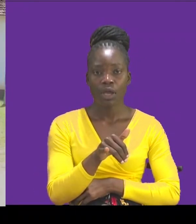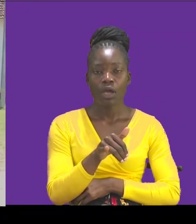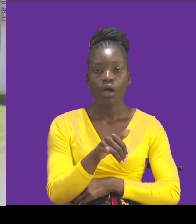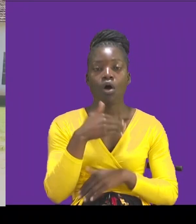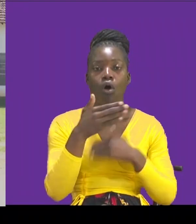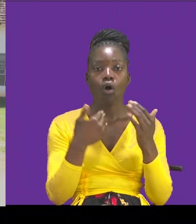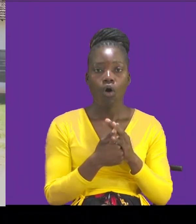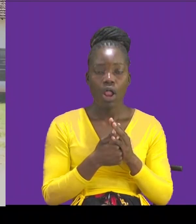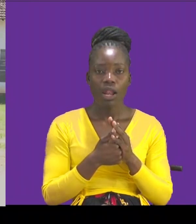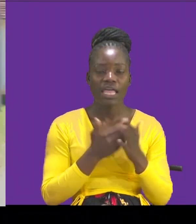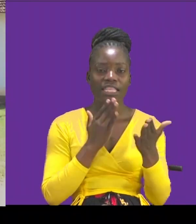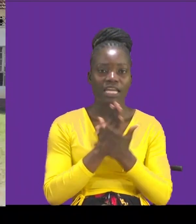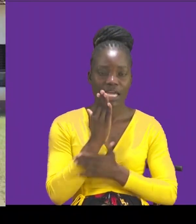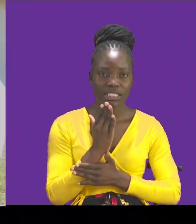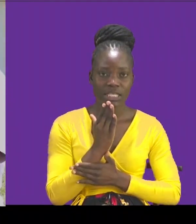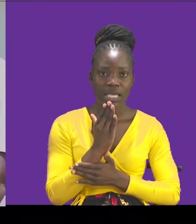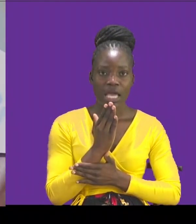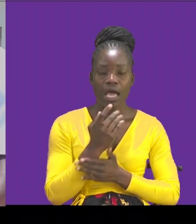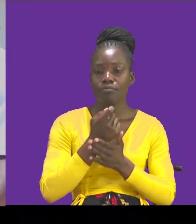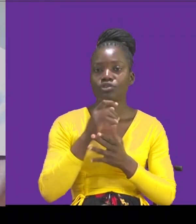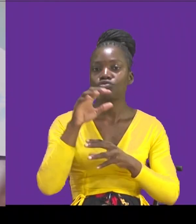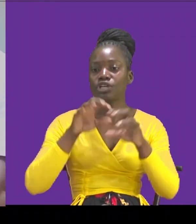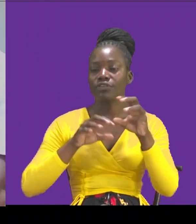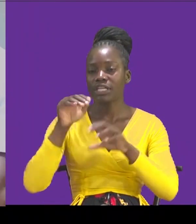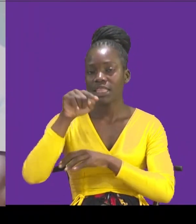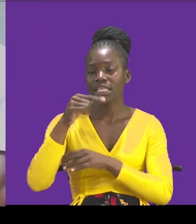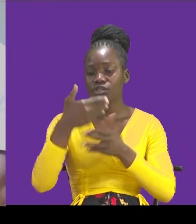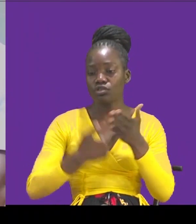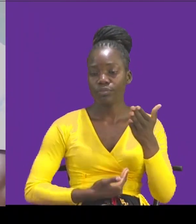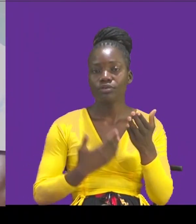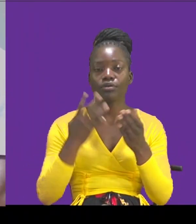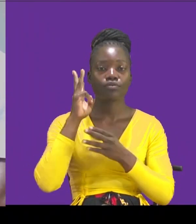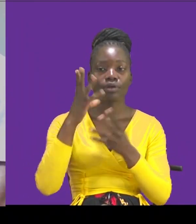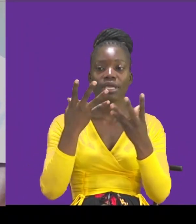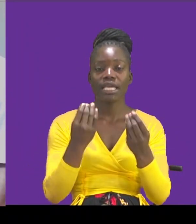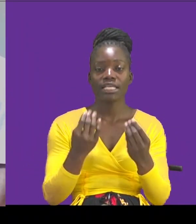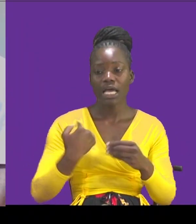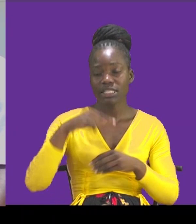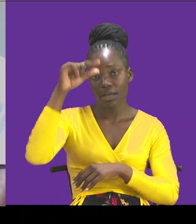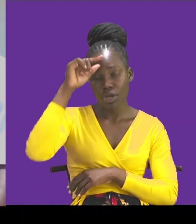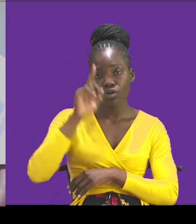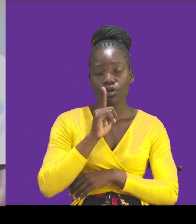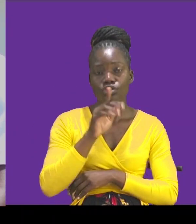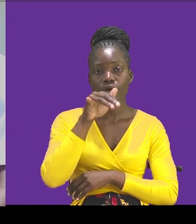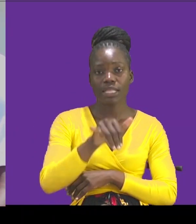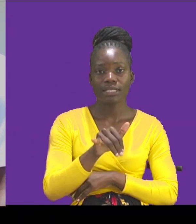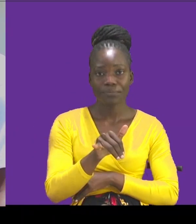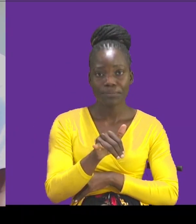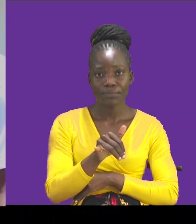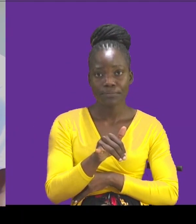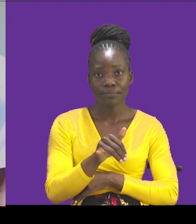are captured in this document and therefore it will be easier for us as a government to make sure that we